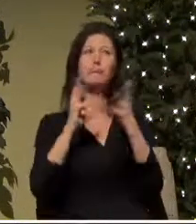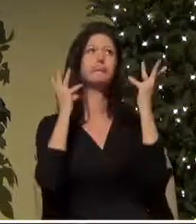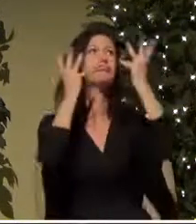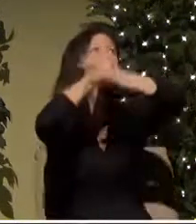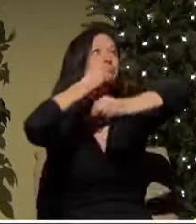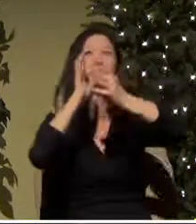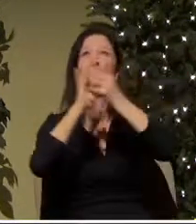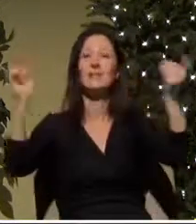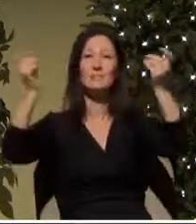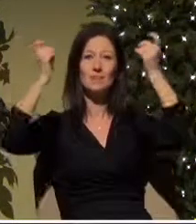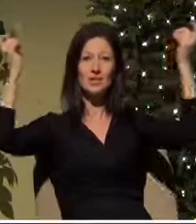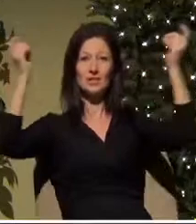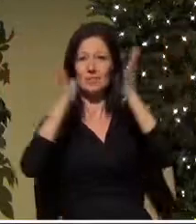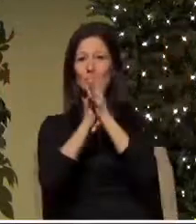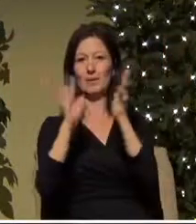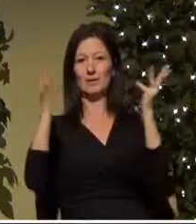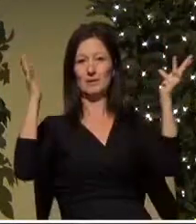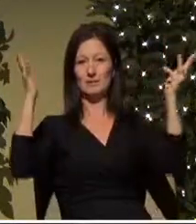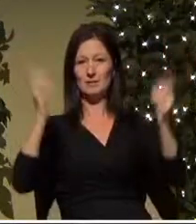celebration of praise